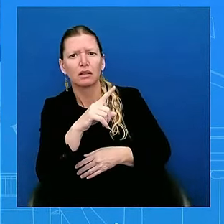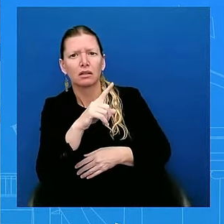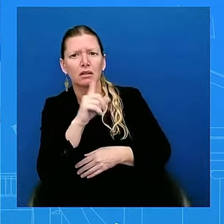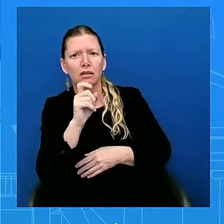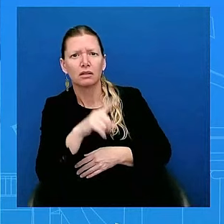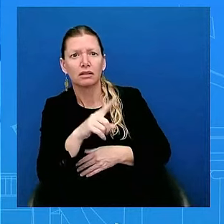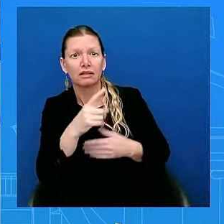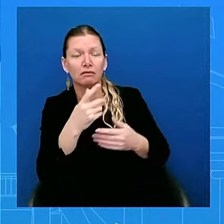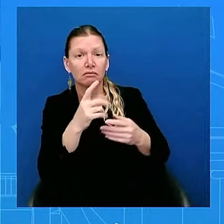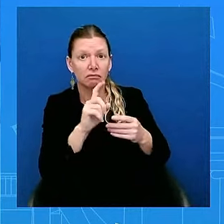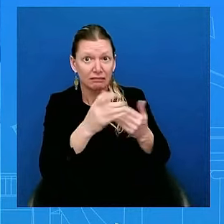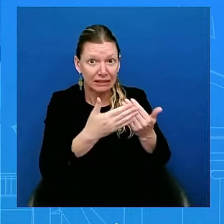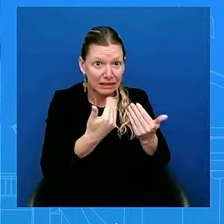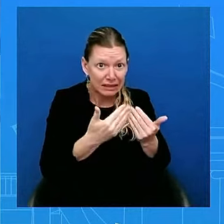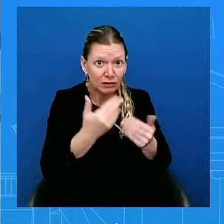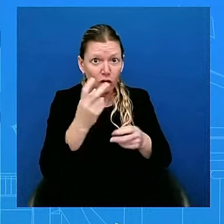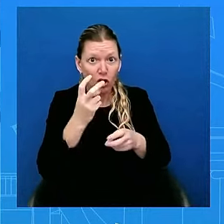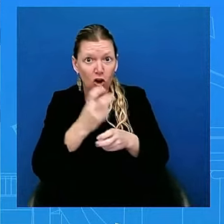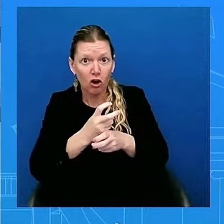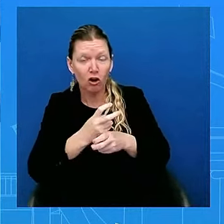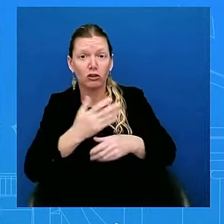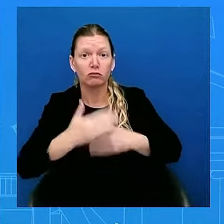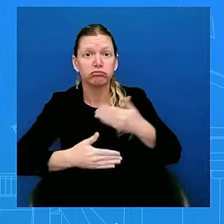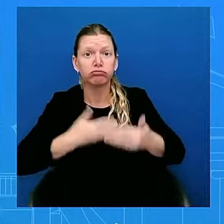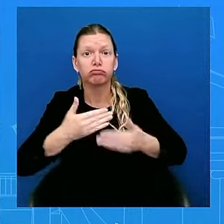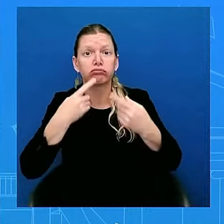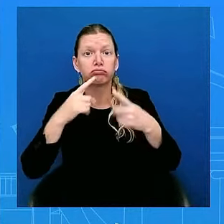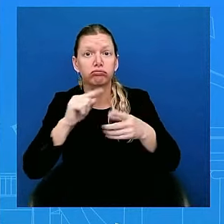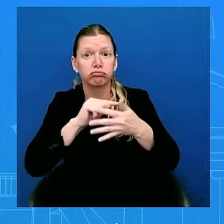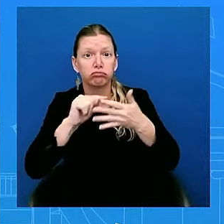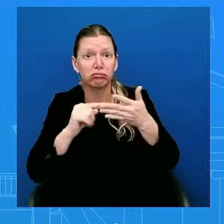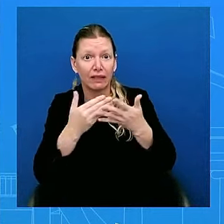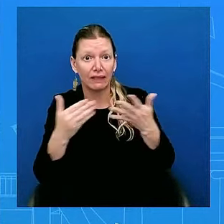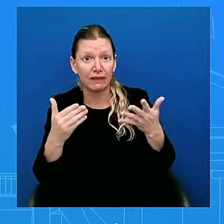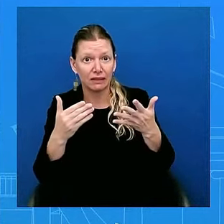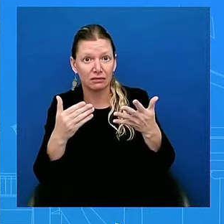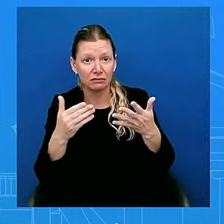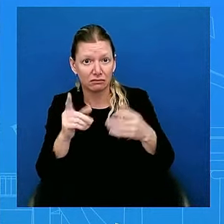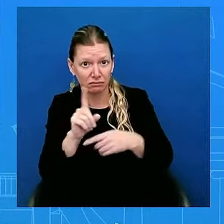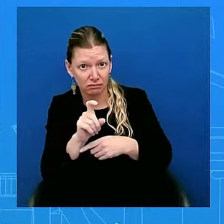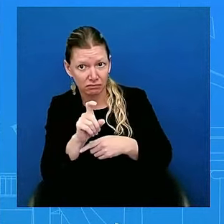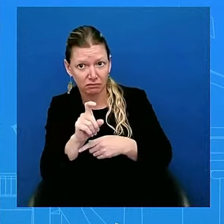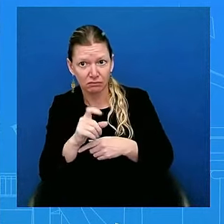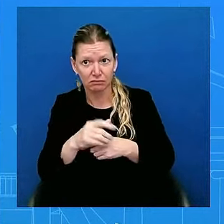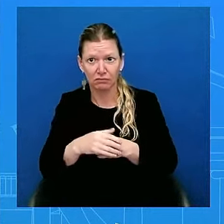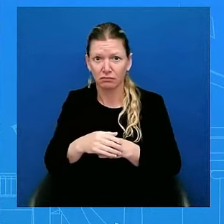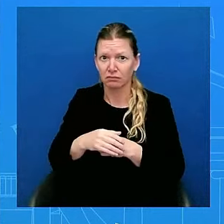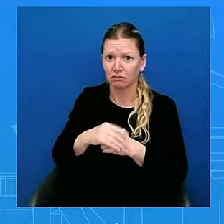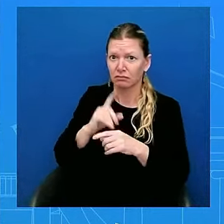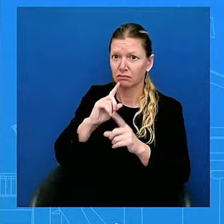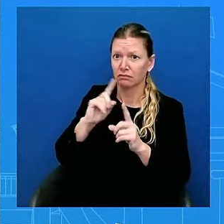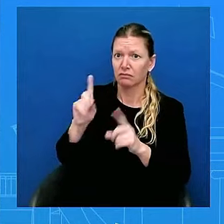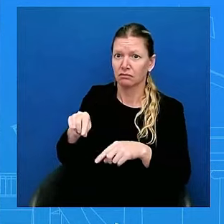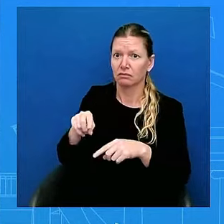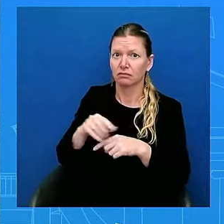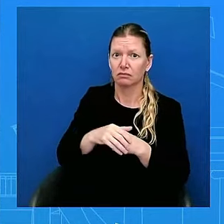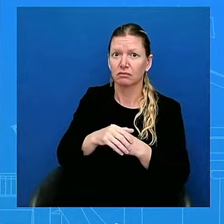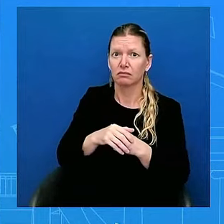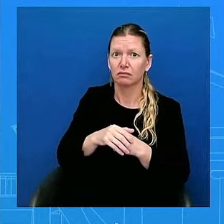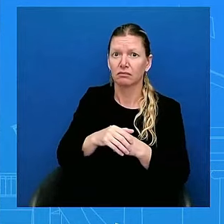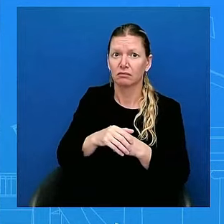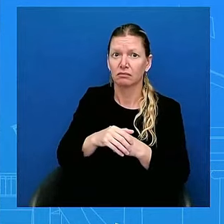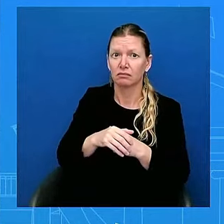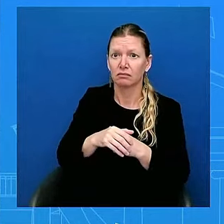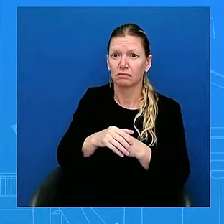some of these things that he's been struggling to get through Congress through now? Well, first of all, this has been... The fact that the President has gotten this much